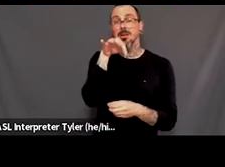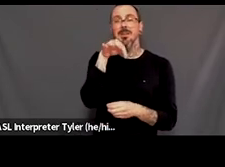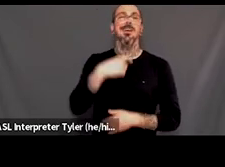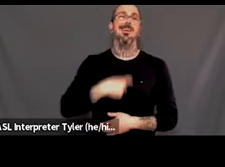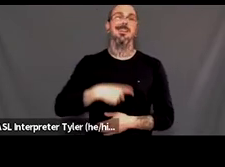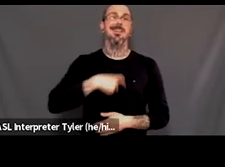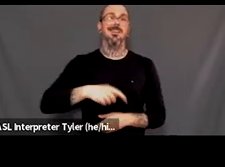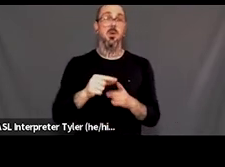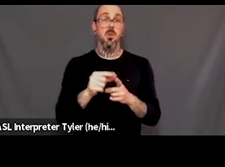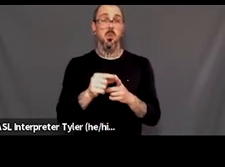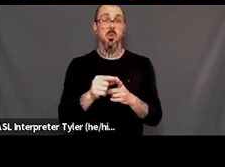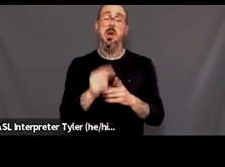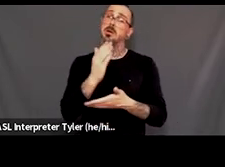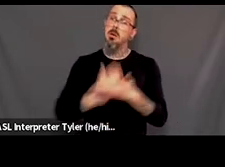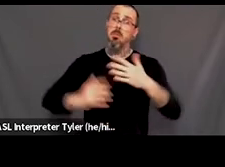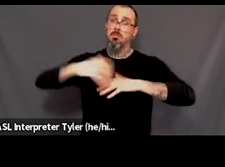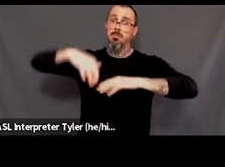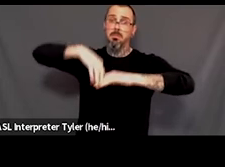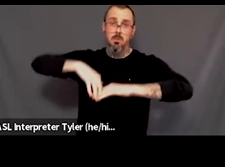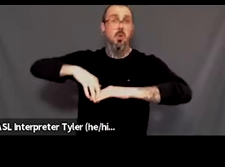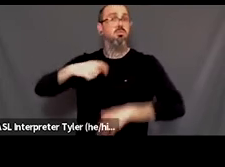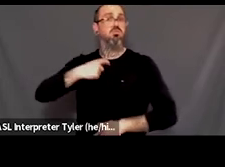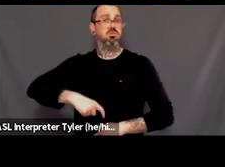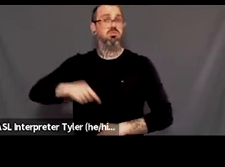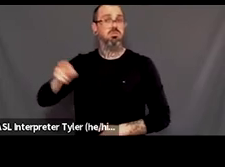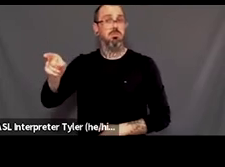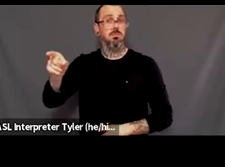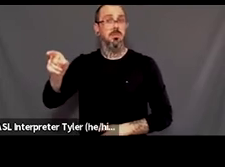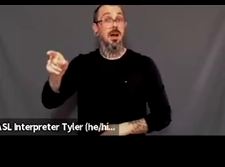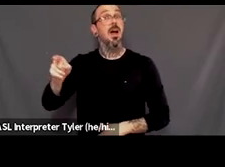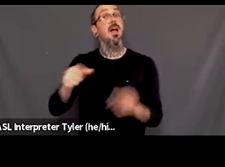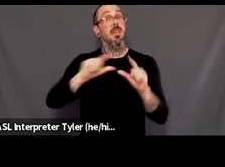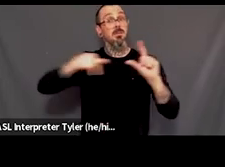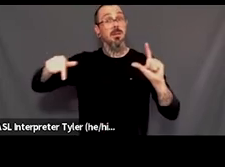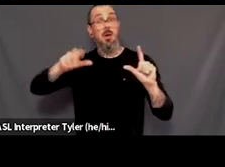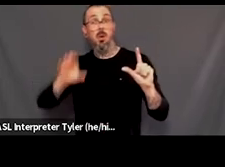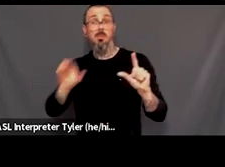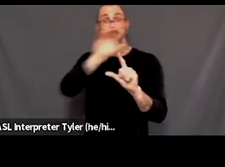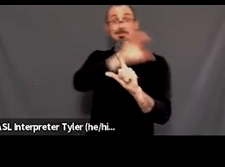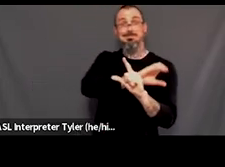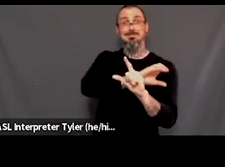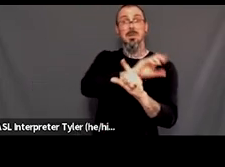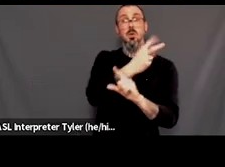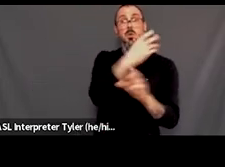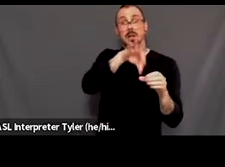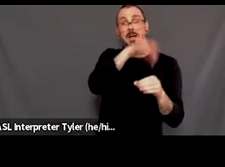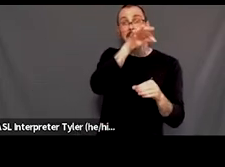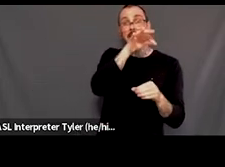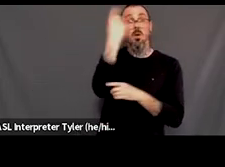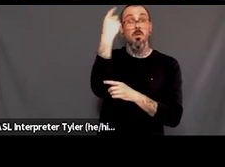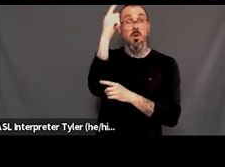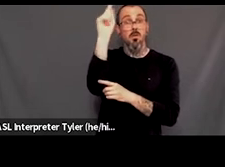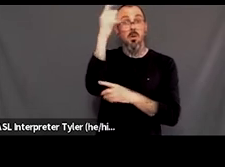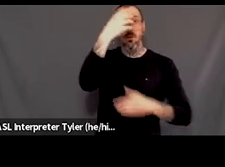used by some indigenous people we're placing it at the front of the acronym as a decolonizing practice the queer rights movement